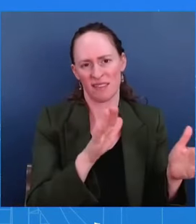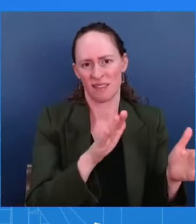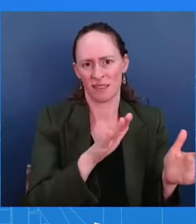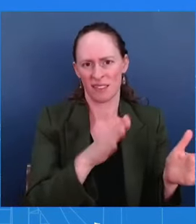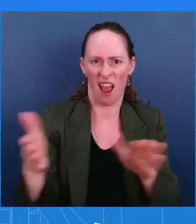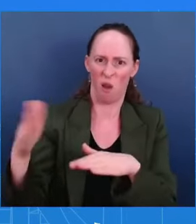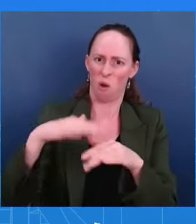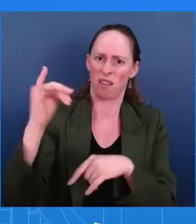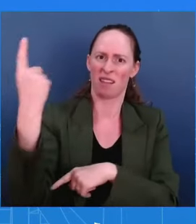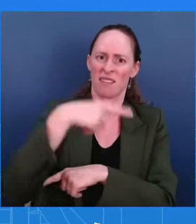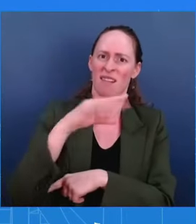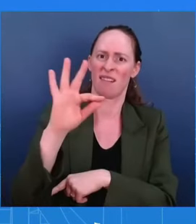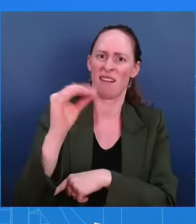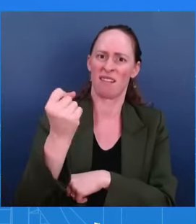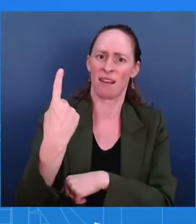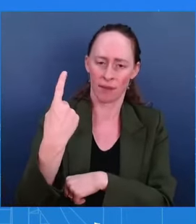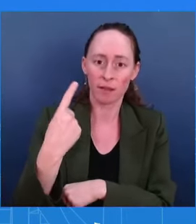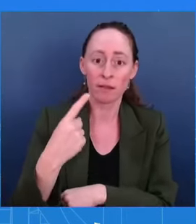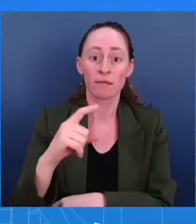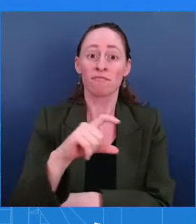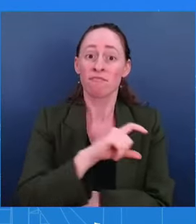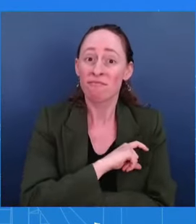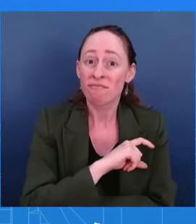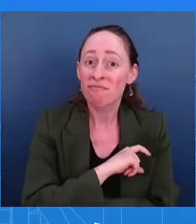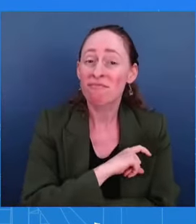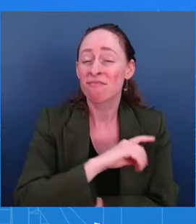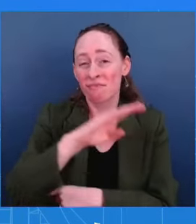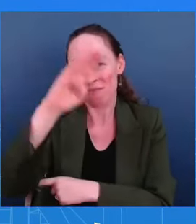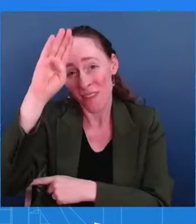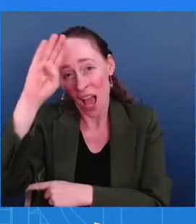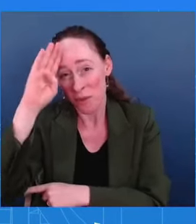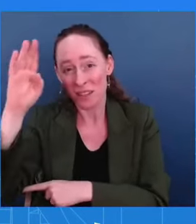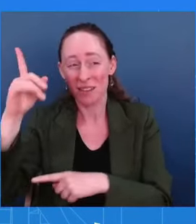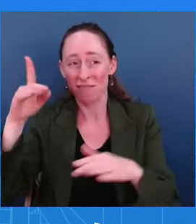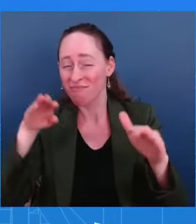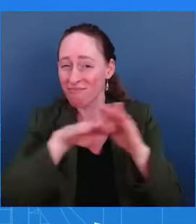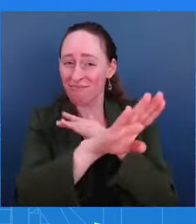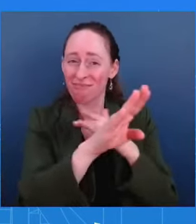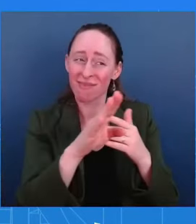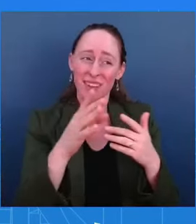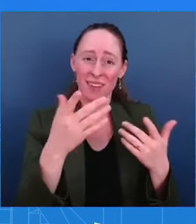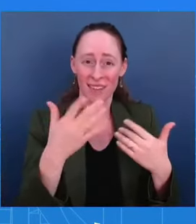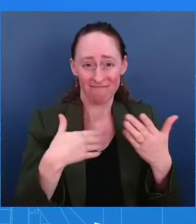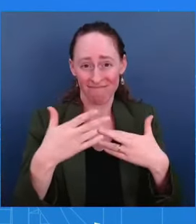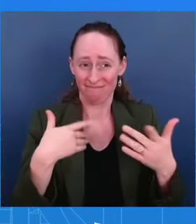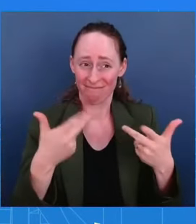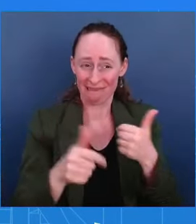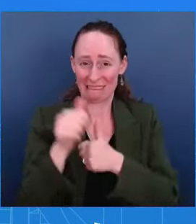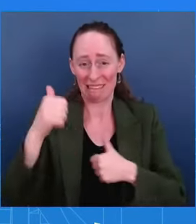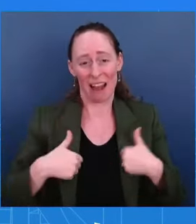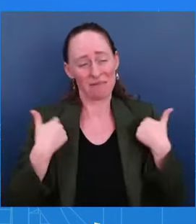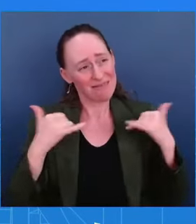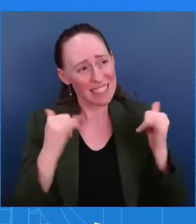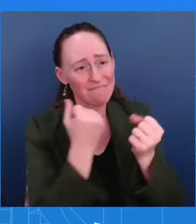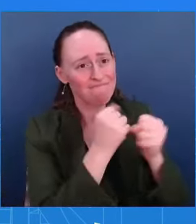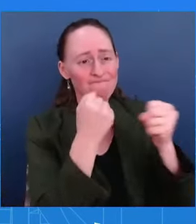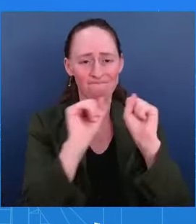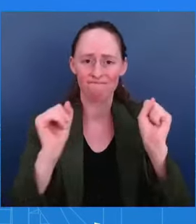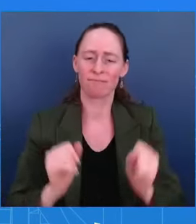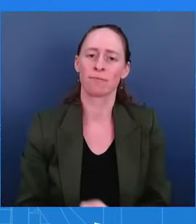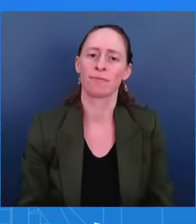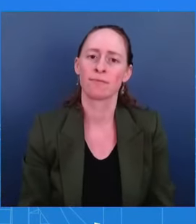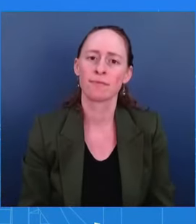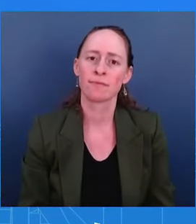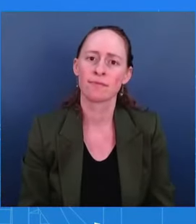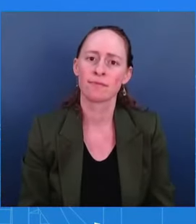lives on the line to protect Americans on that day. Just one last small one from his and his family's